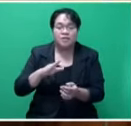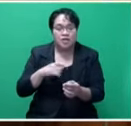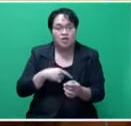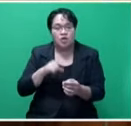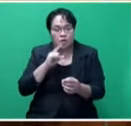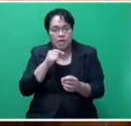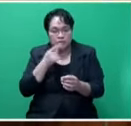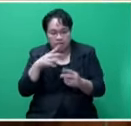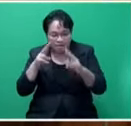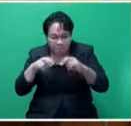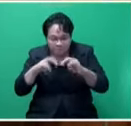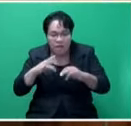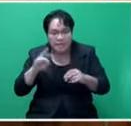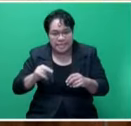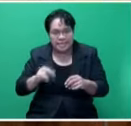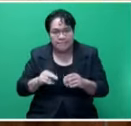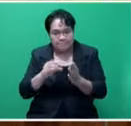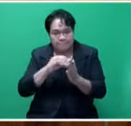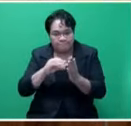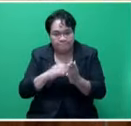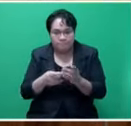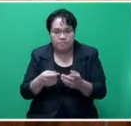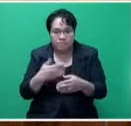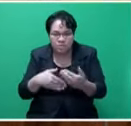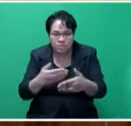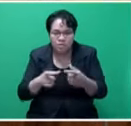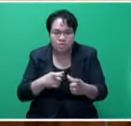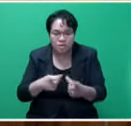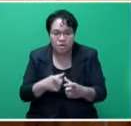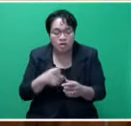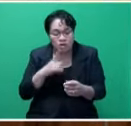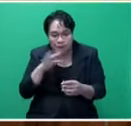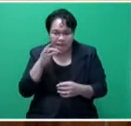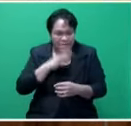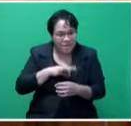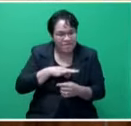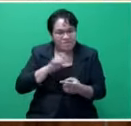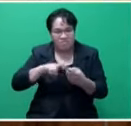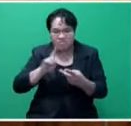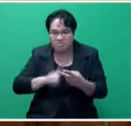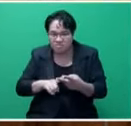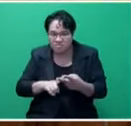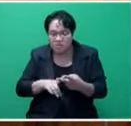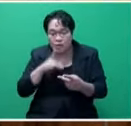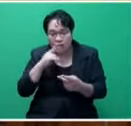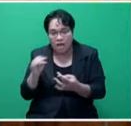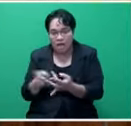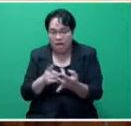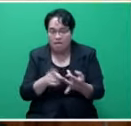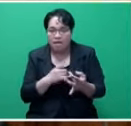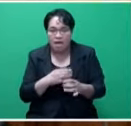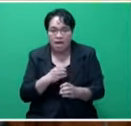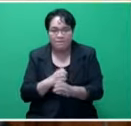domestications and measures that are taking place and the various benefits that will come with it that will benefit other climate